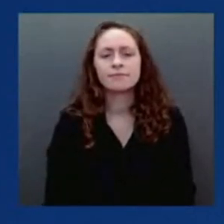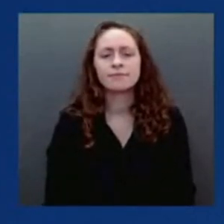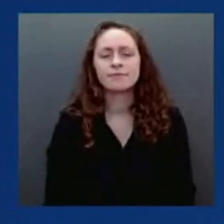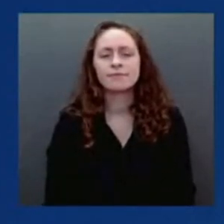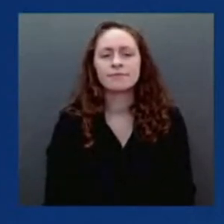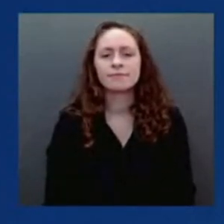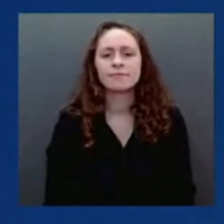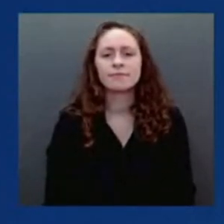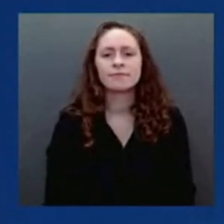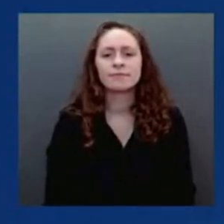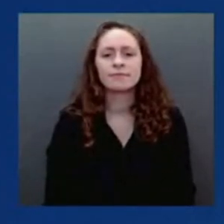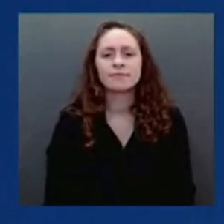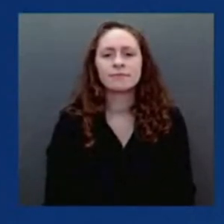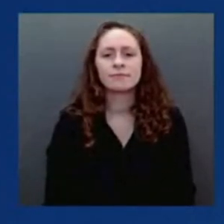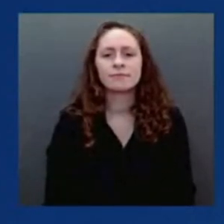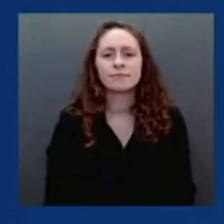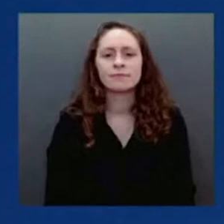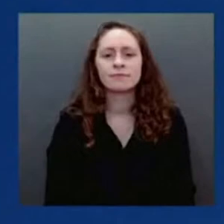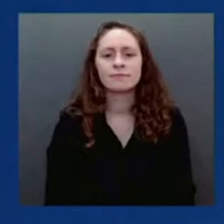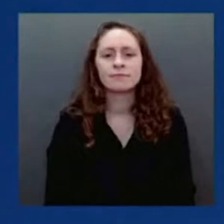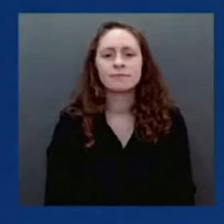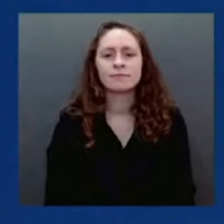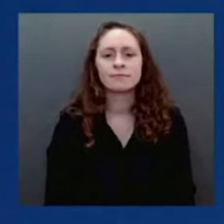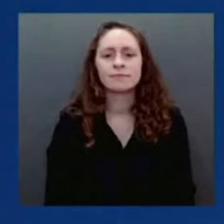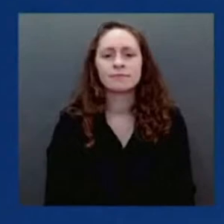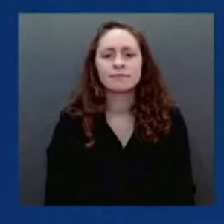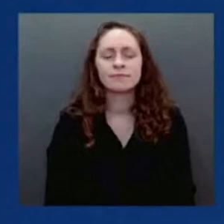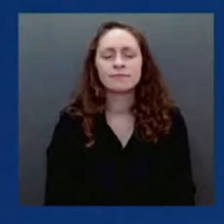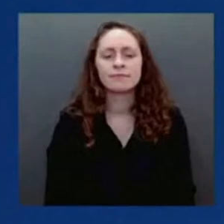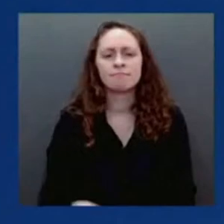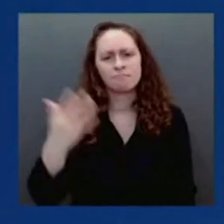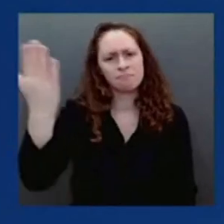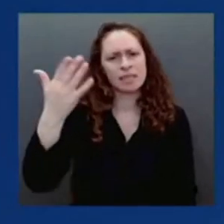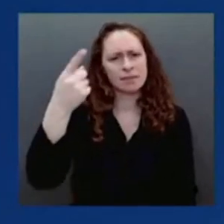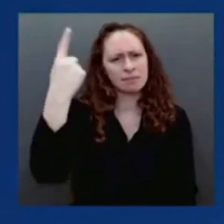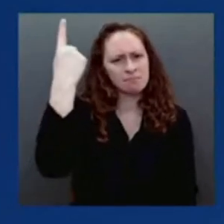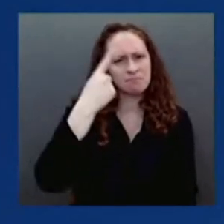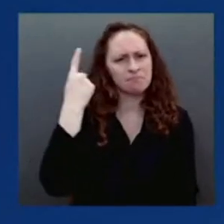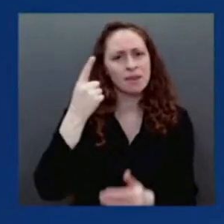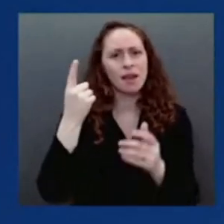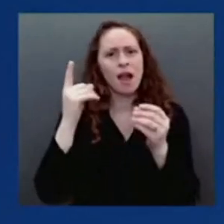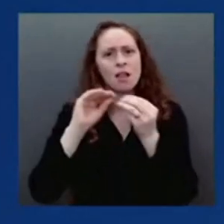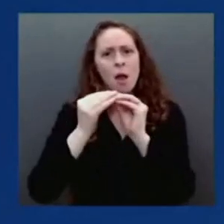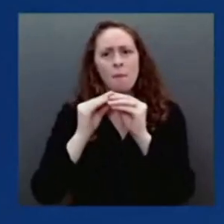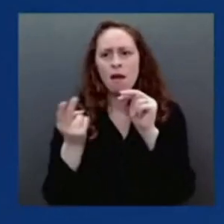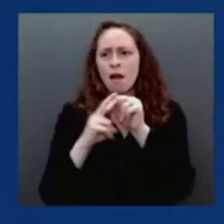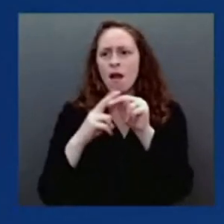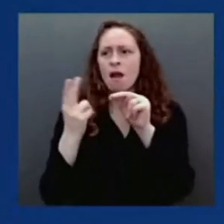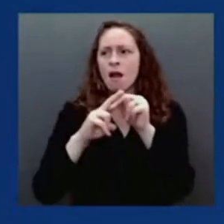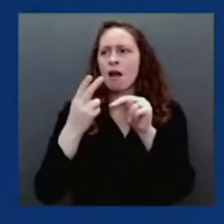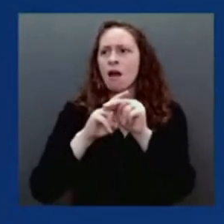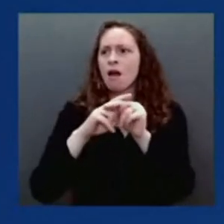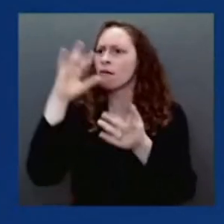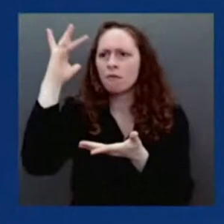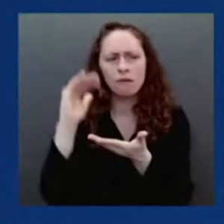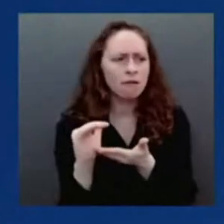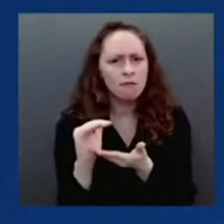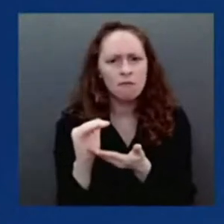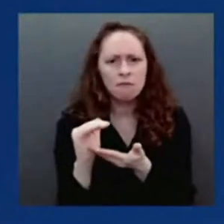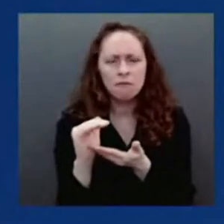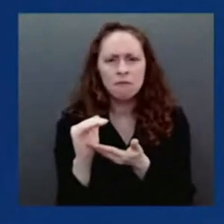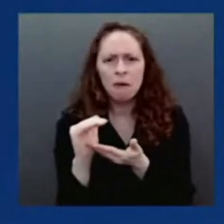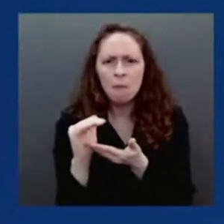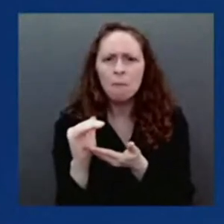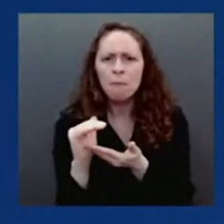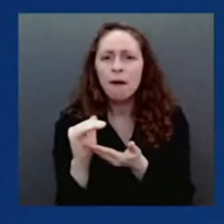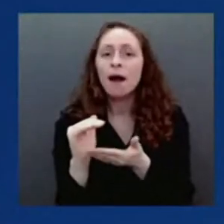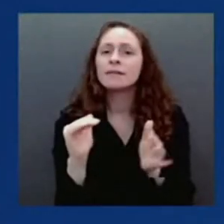and the steepness of decline is what has been mirrored in other countries as well. South Africa and UK have seen similar trends. I think it's a combination of